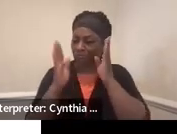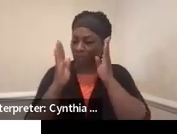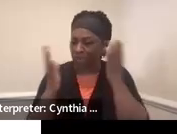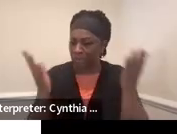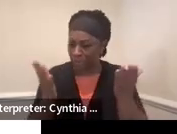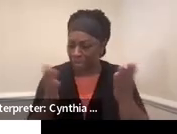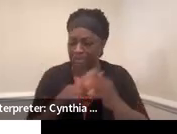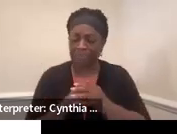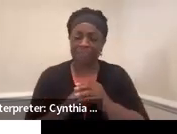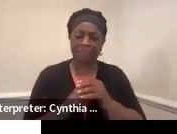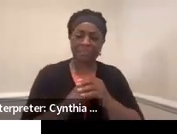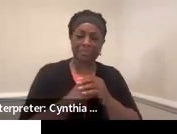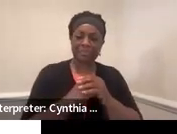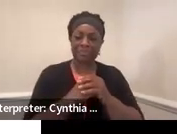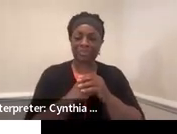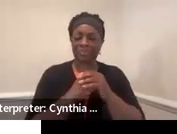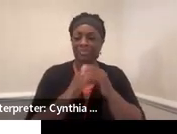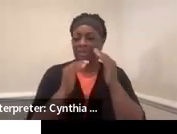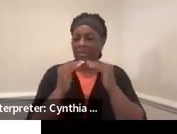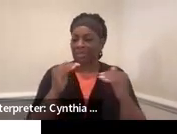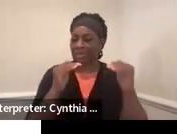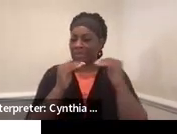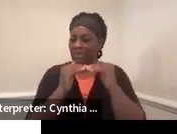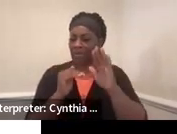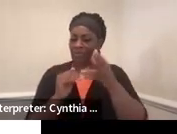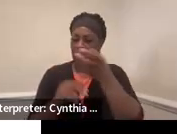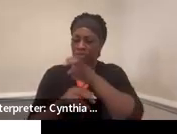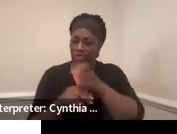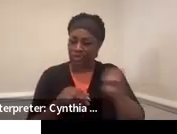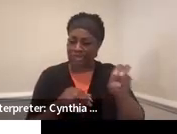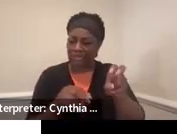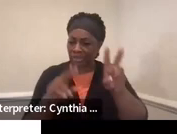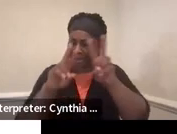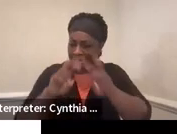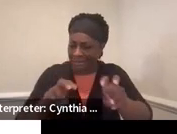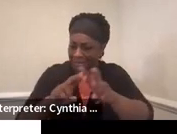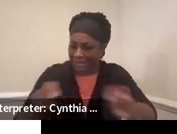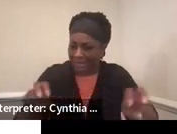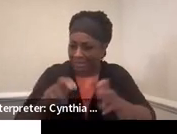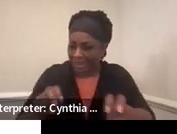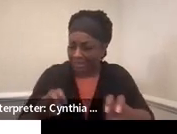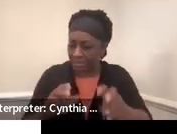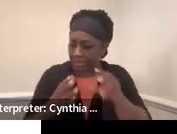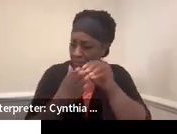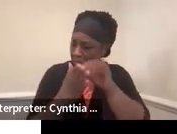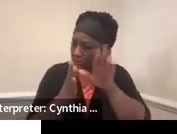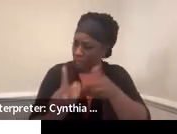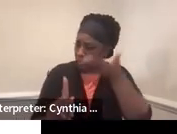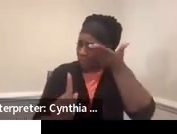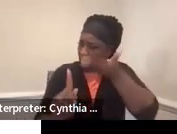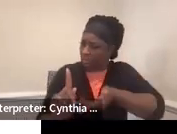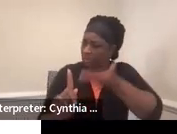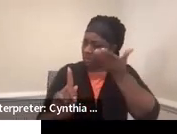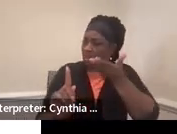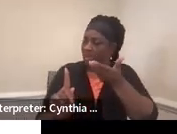is the level of transition assessment is the student if we speaking about